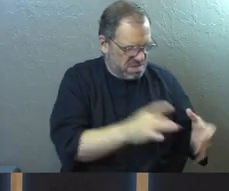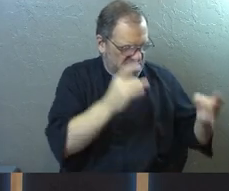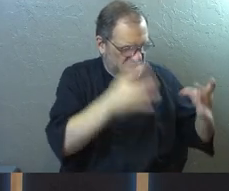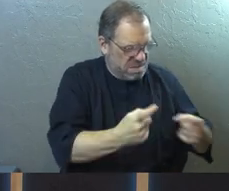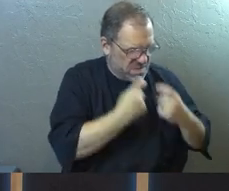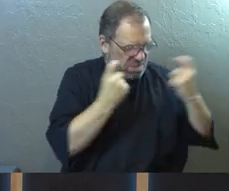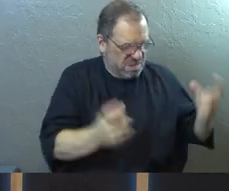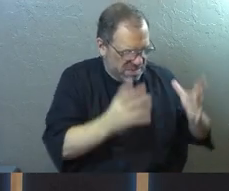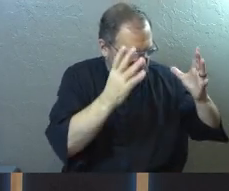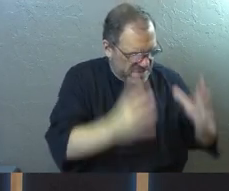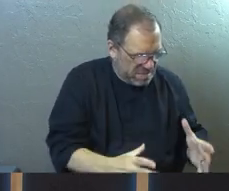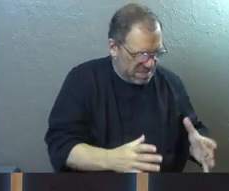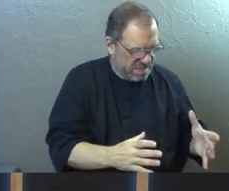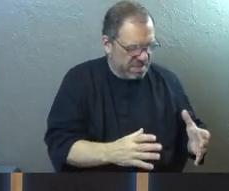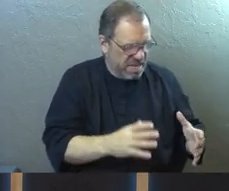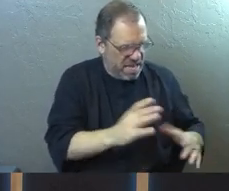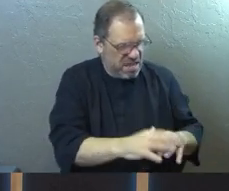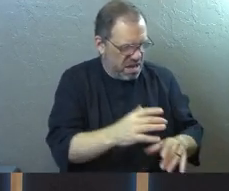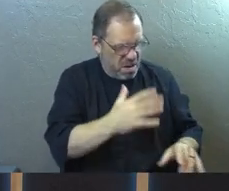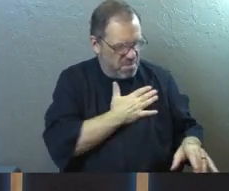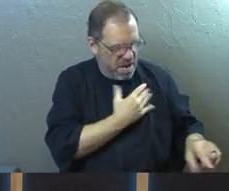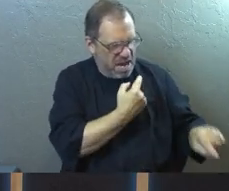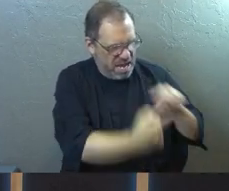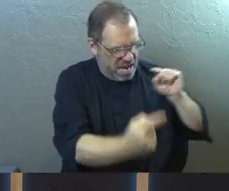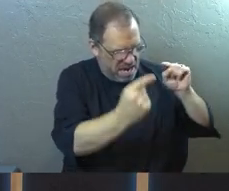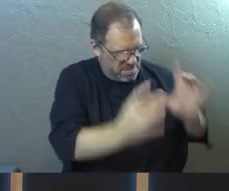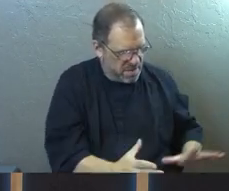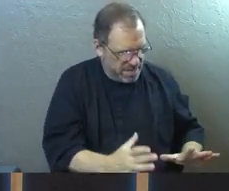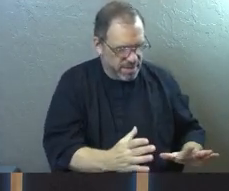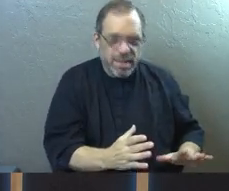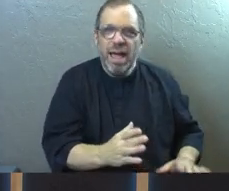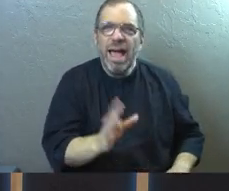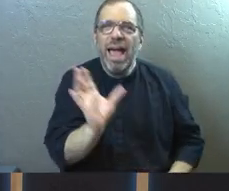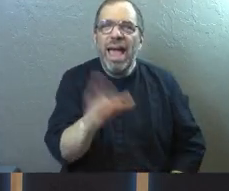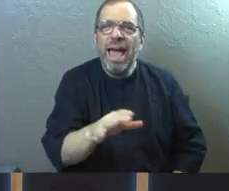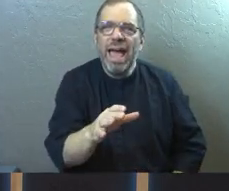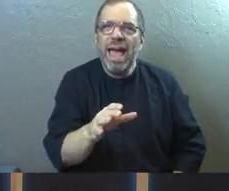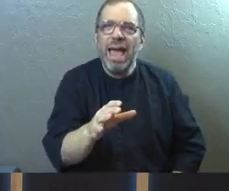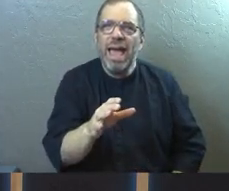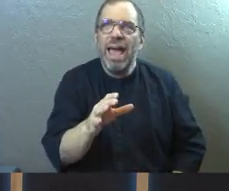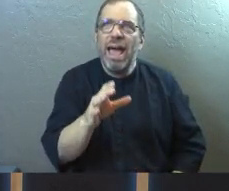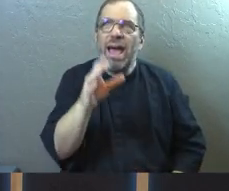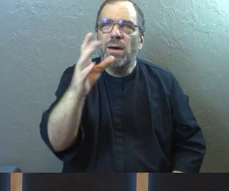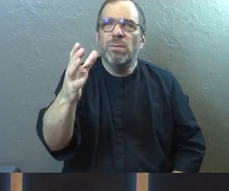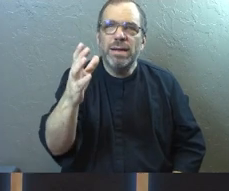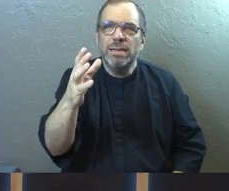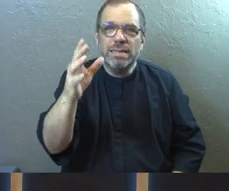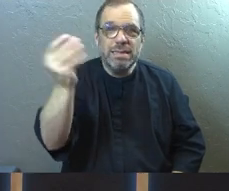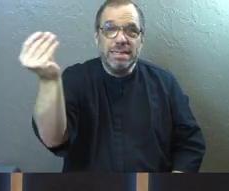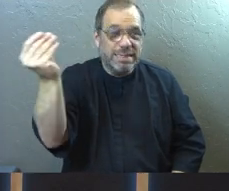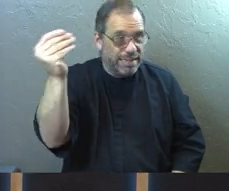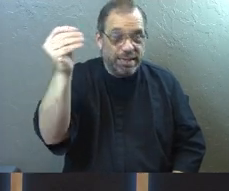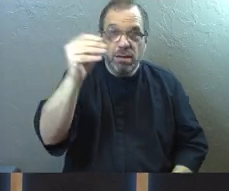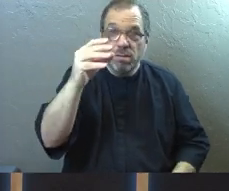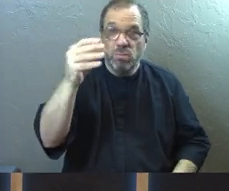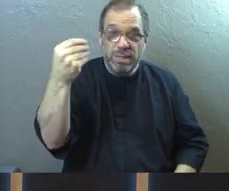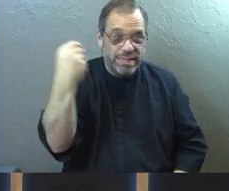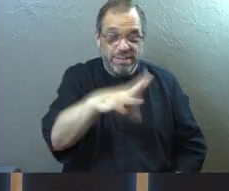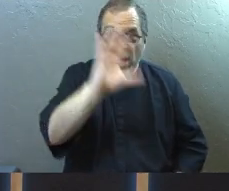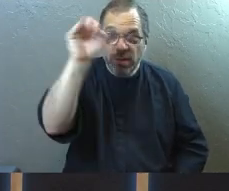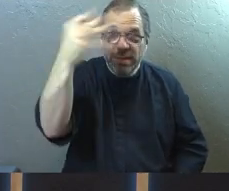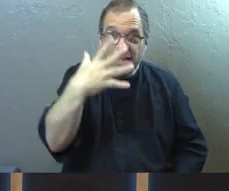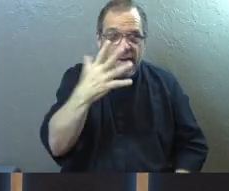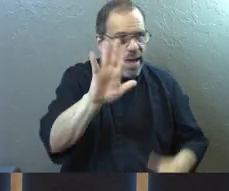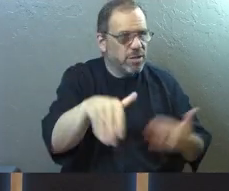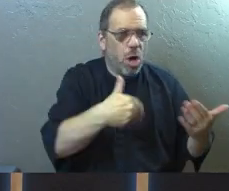And a bunch of people are God's enemies. And he's like, guess what? When he hands out sunlight, everybody gets